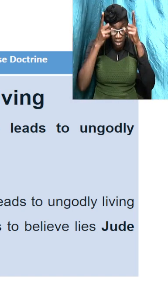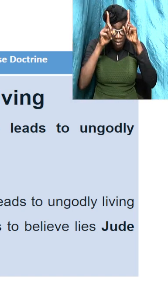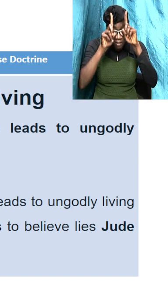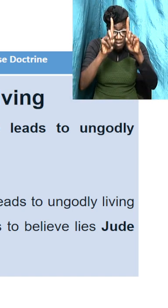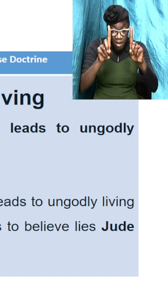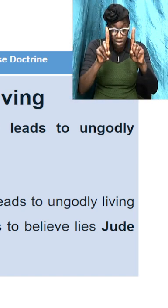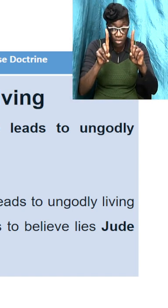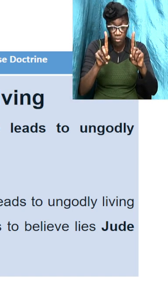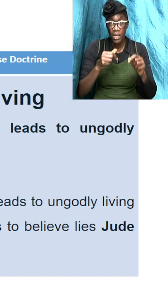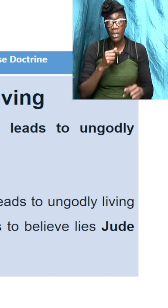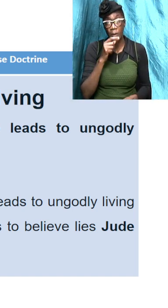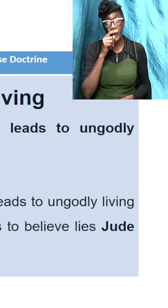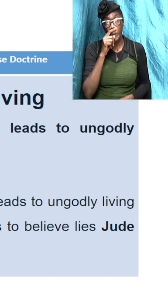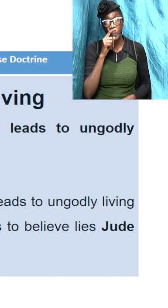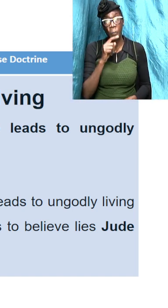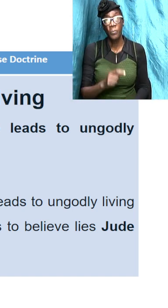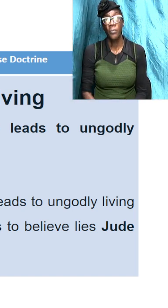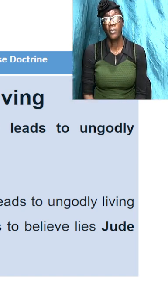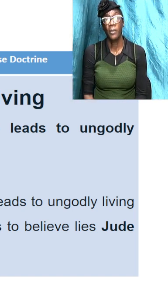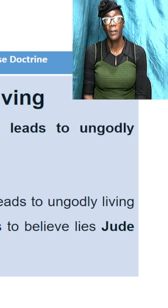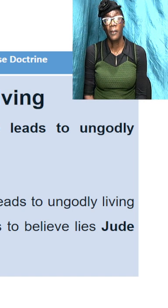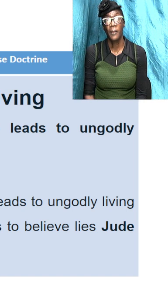put away the false doctrine